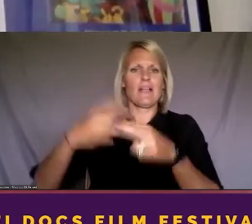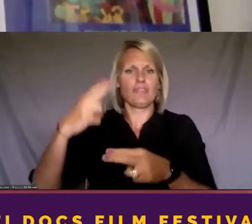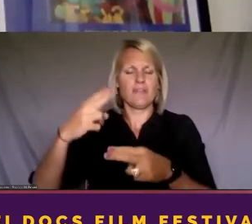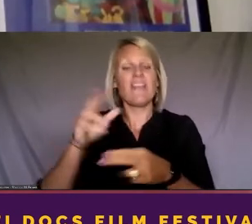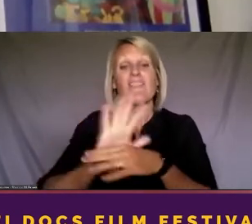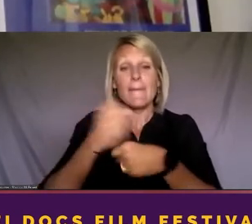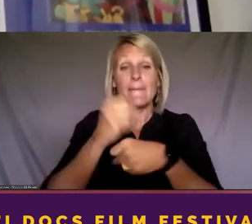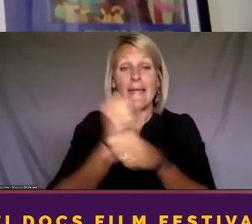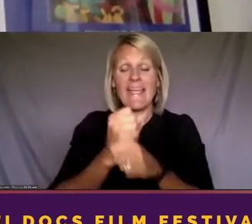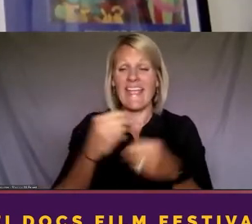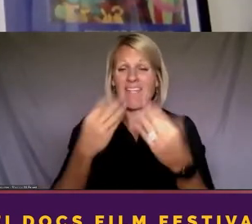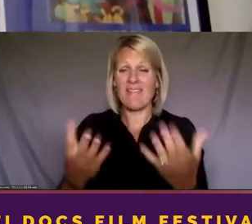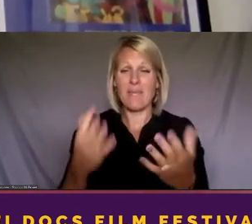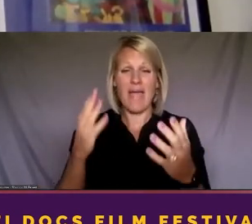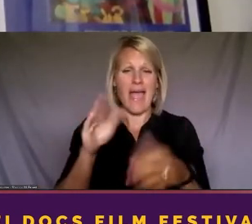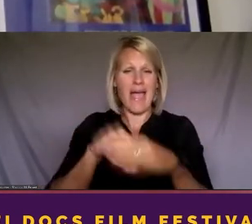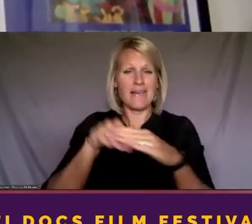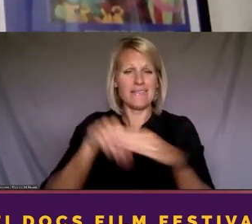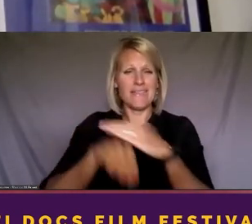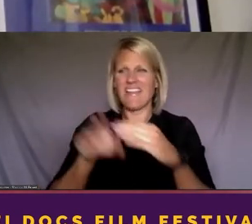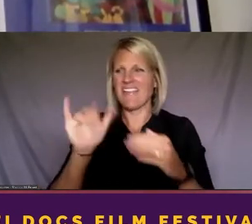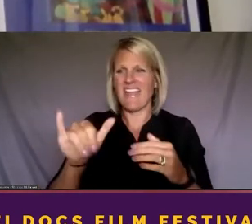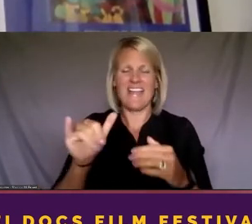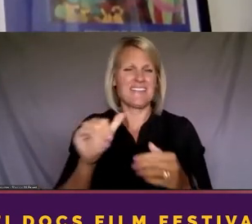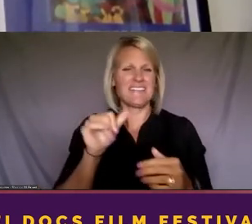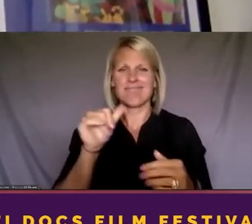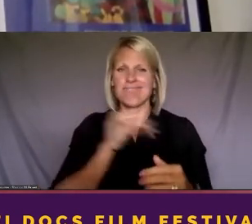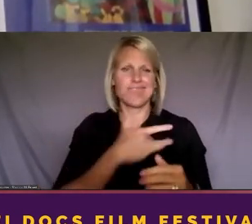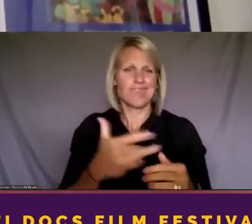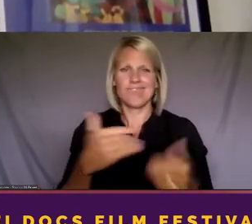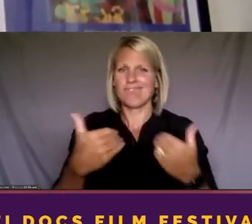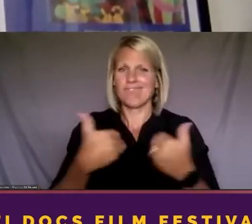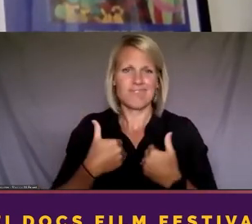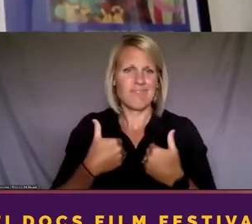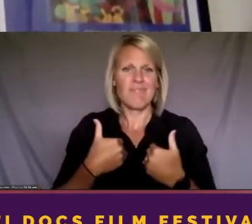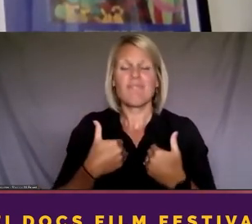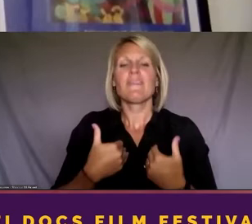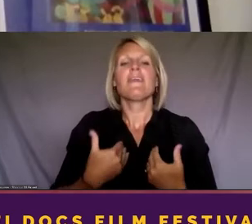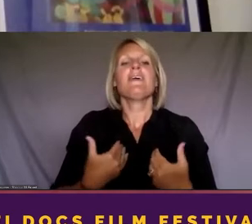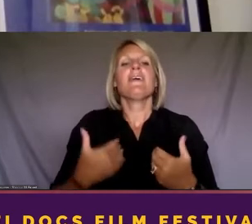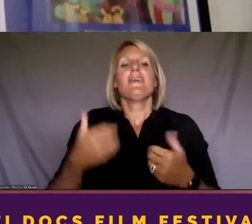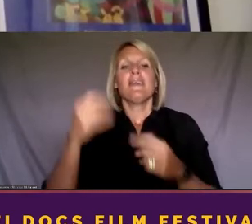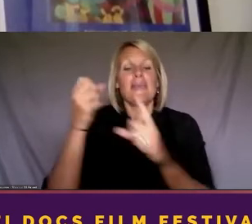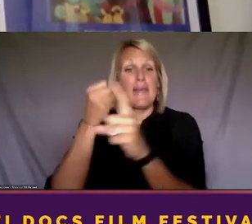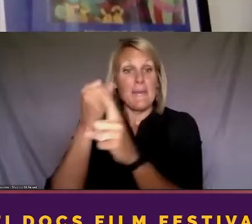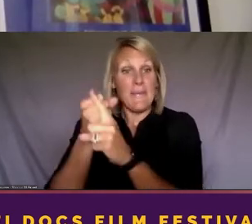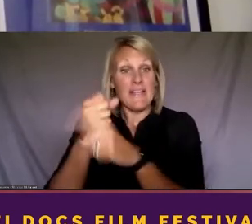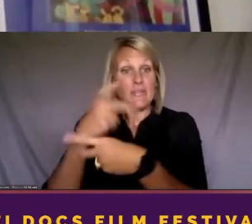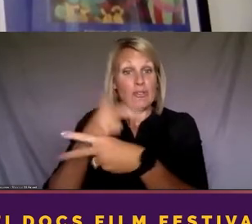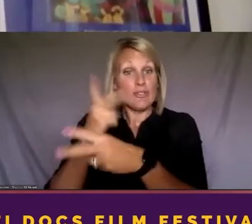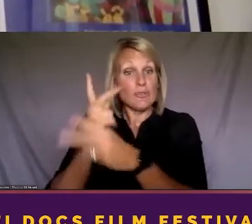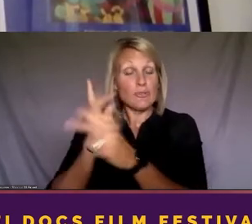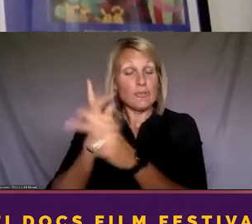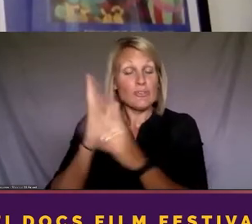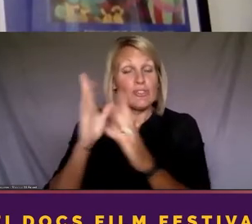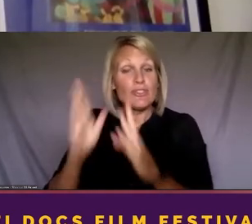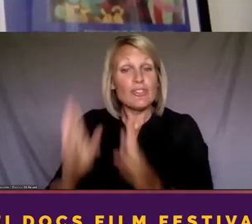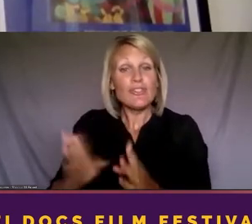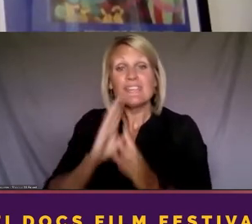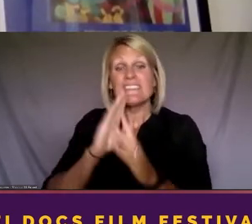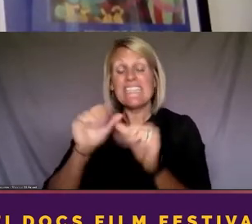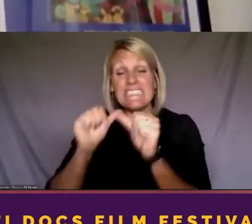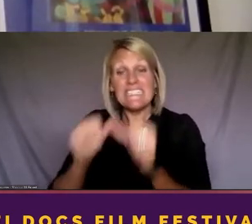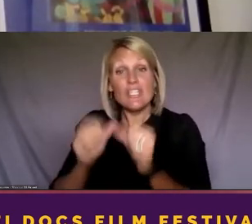of access they don't normally have, I think that in a lot of ways, the job of an impact producer is to continue providing that access